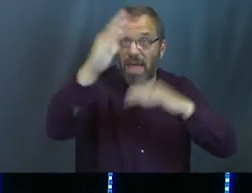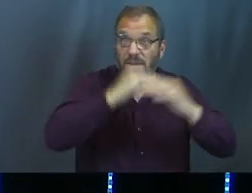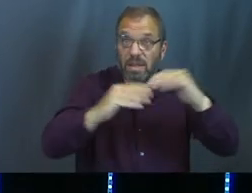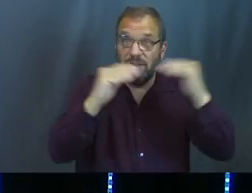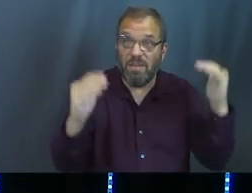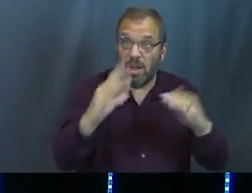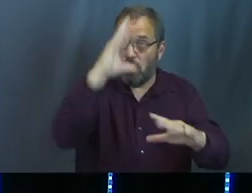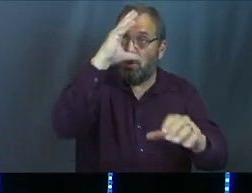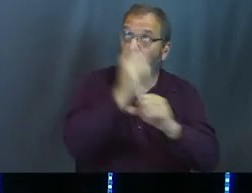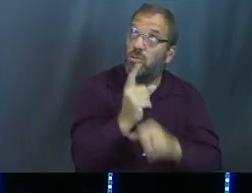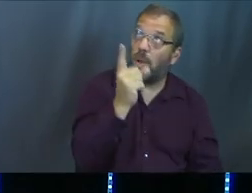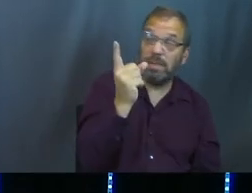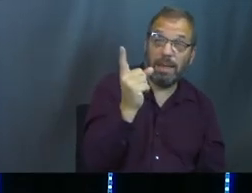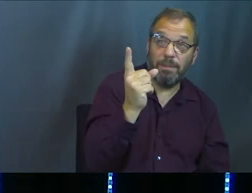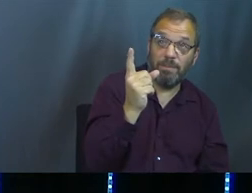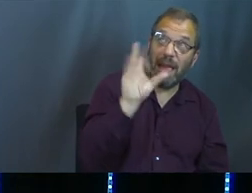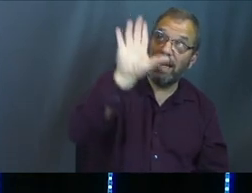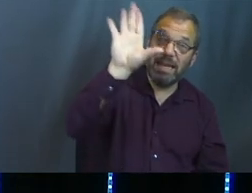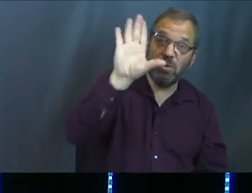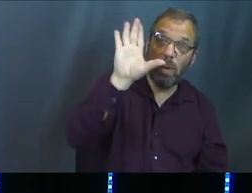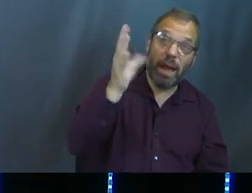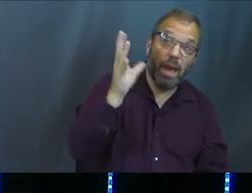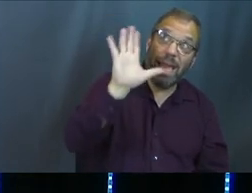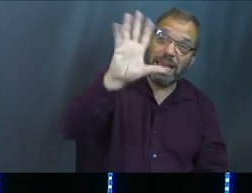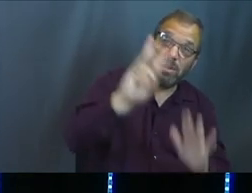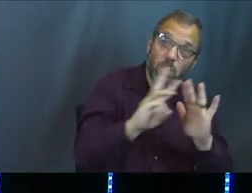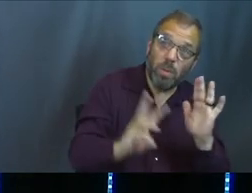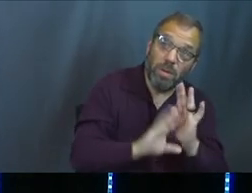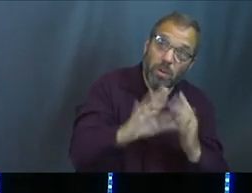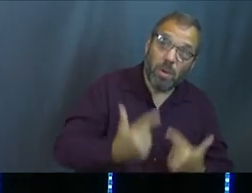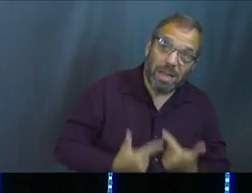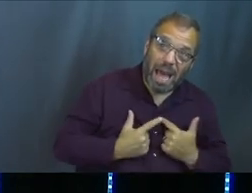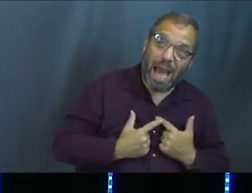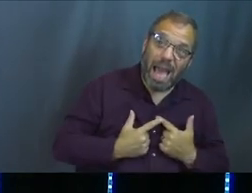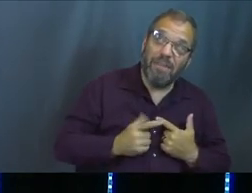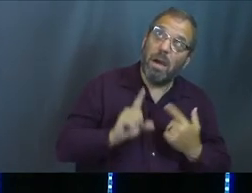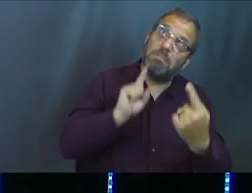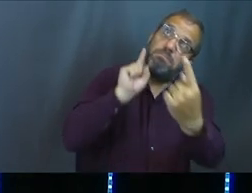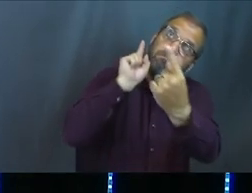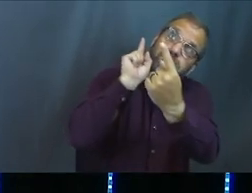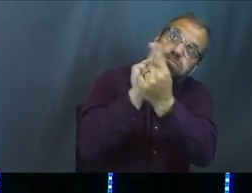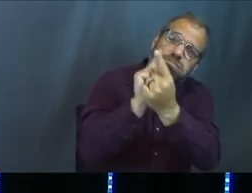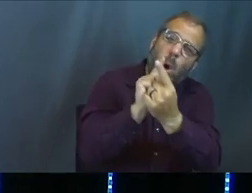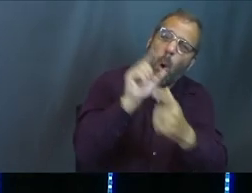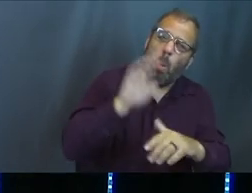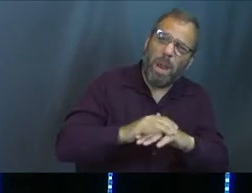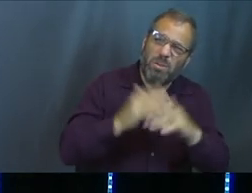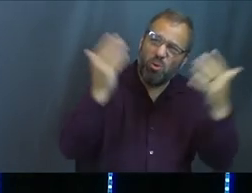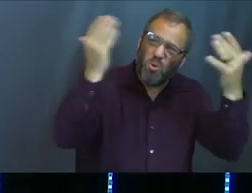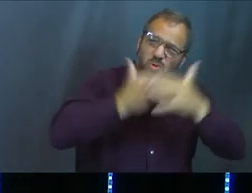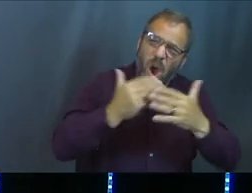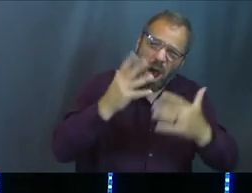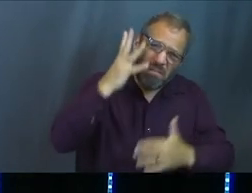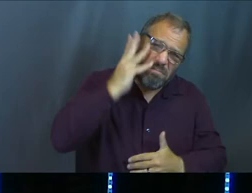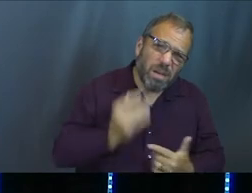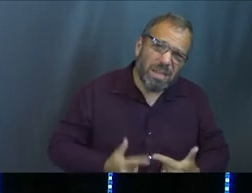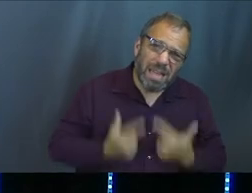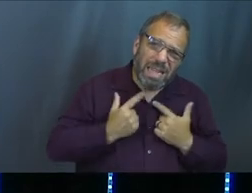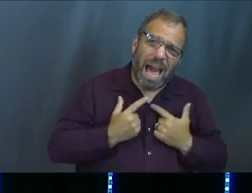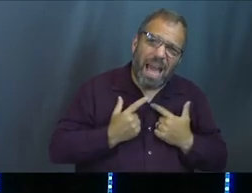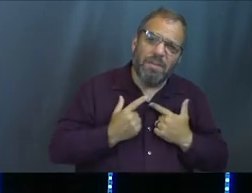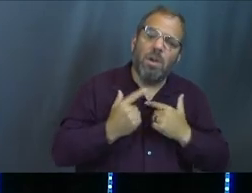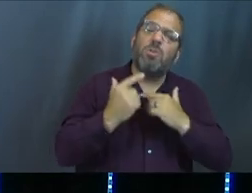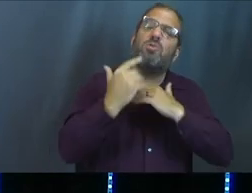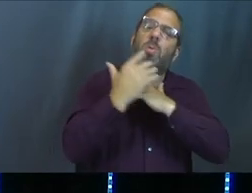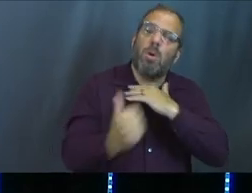We can trust in him and his way and his will for our life. We can run to him in our deepest and darkest places. We are